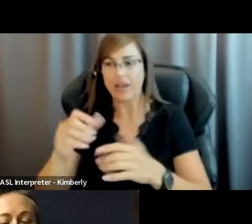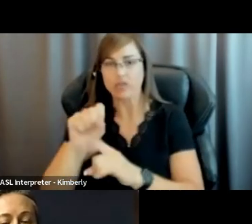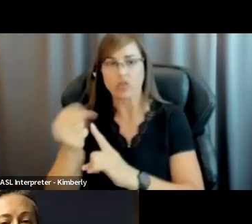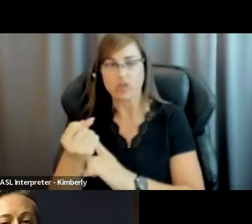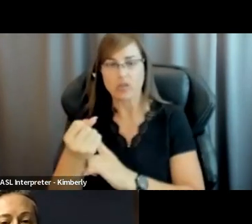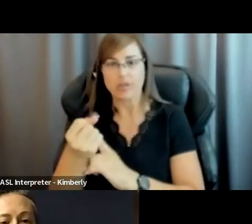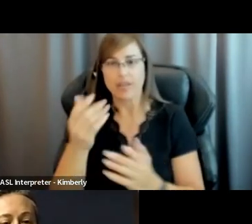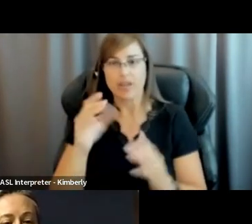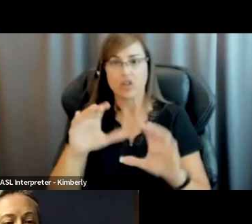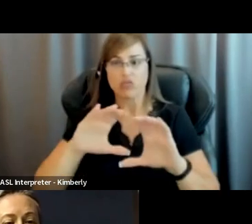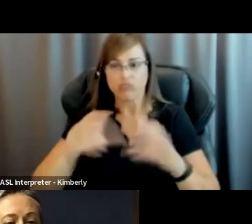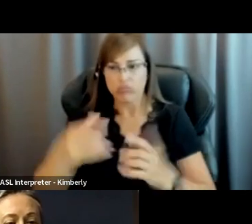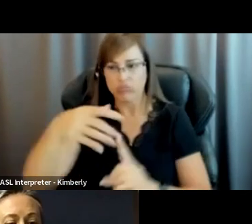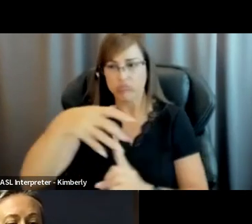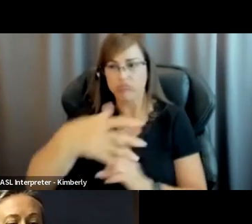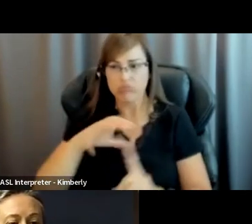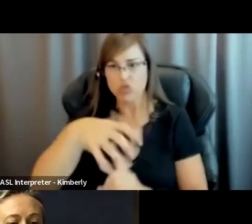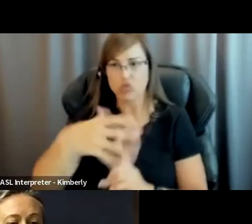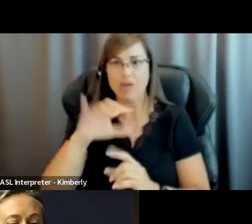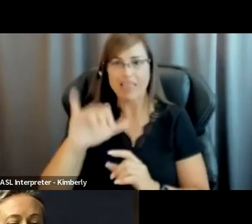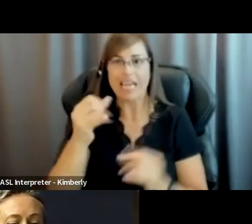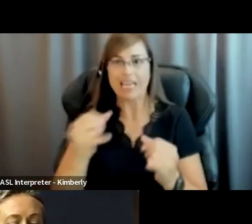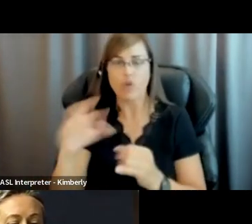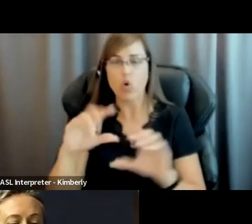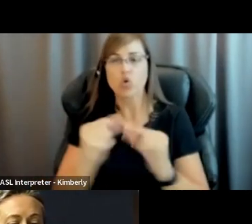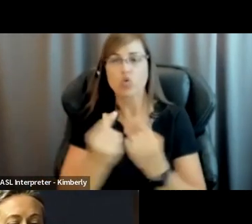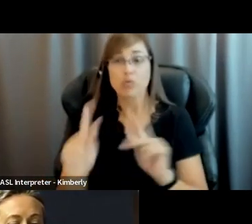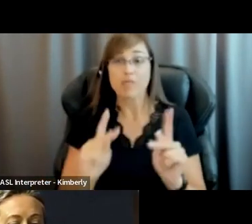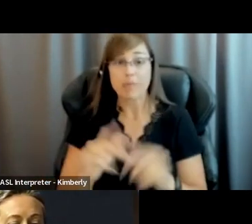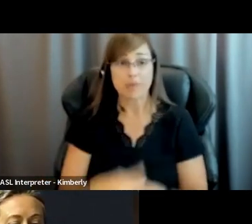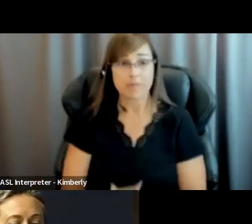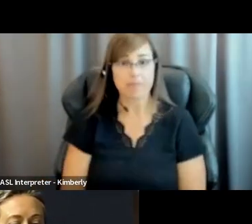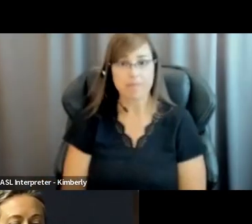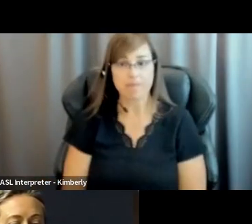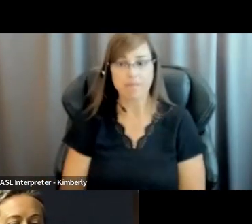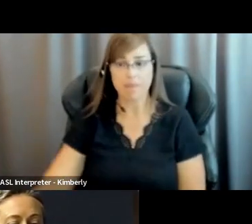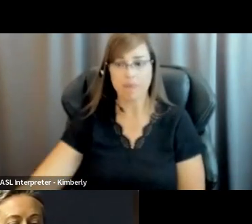surrounding that individual or person or group of people, as the case may be.